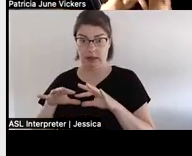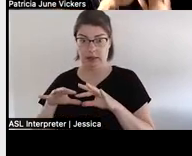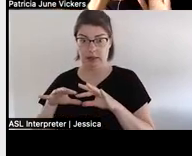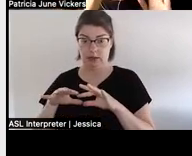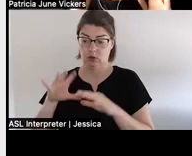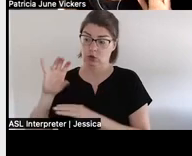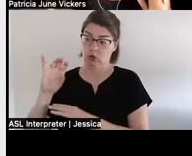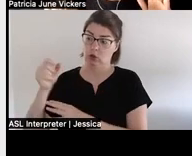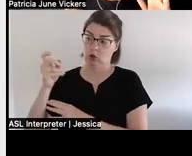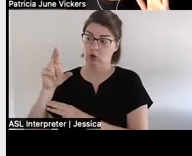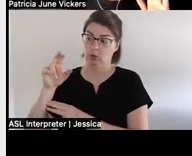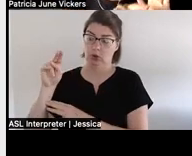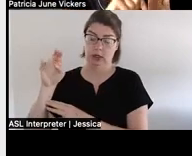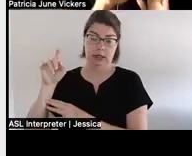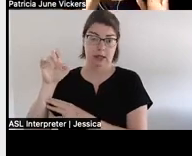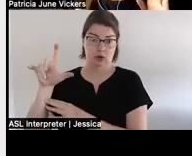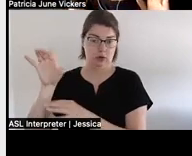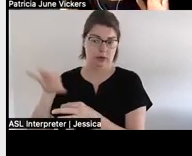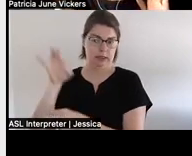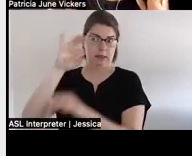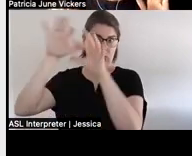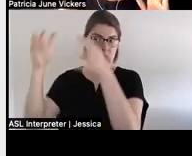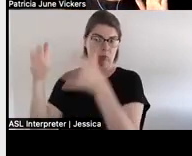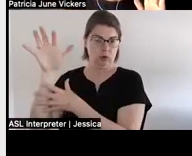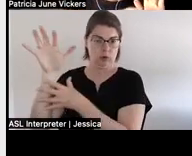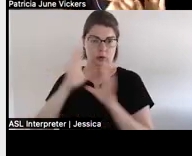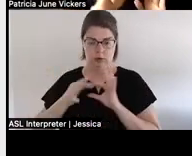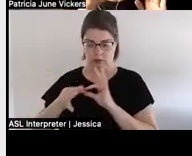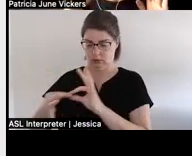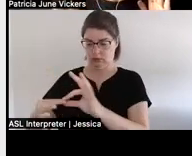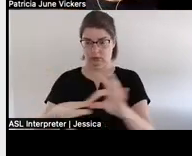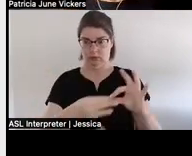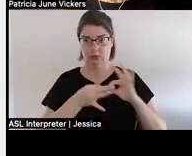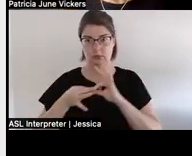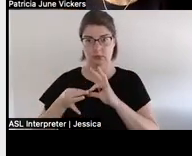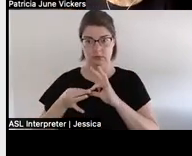supernatural spirit world so there's this interconnectedness